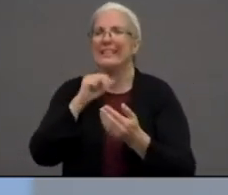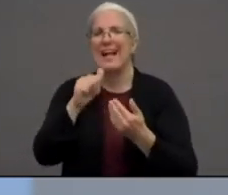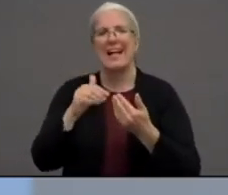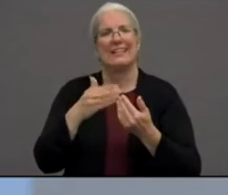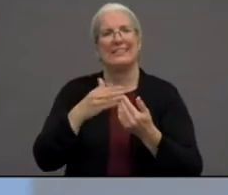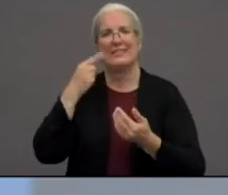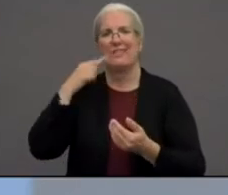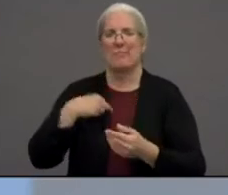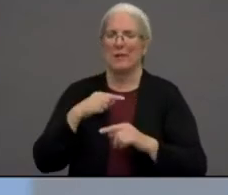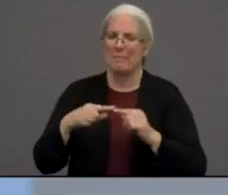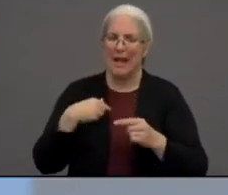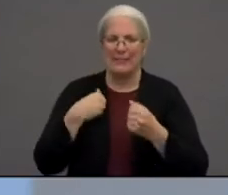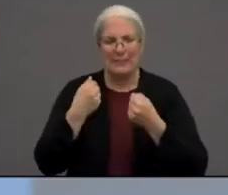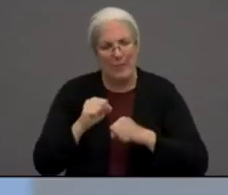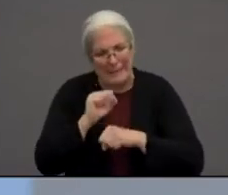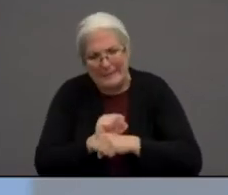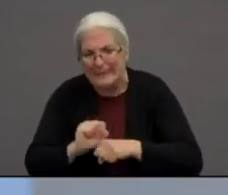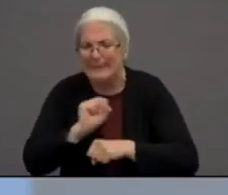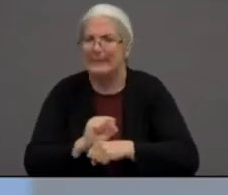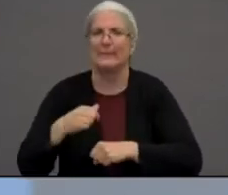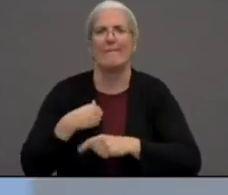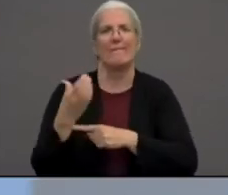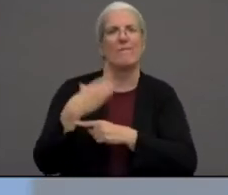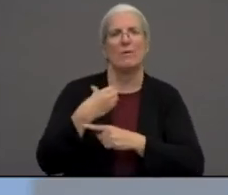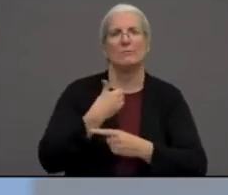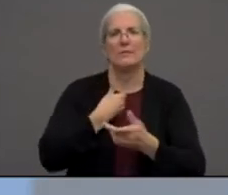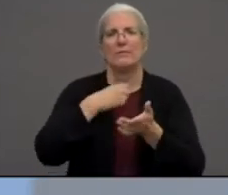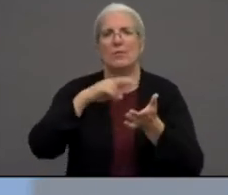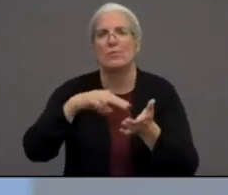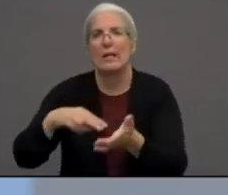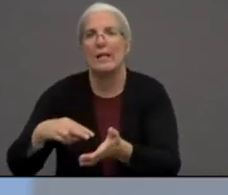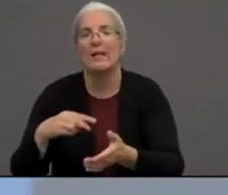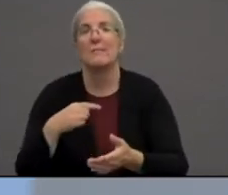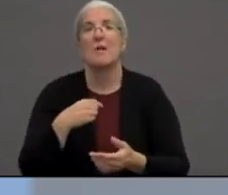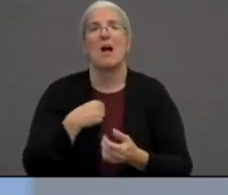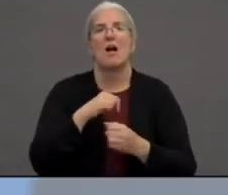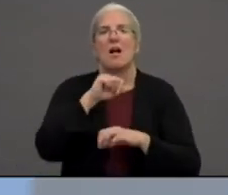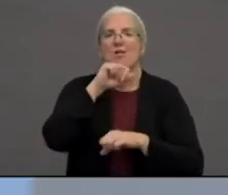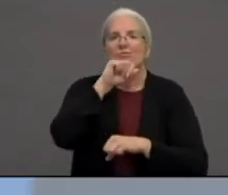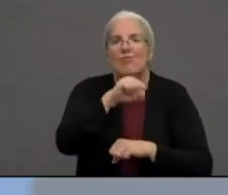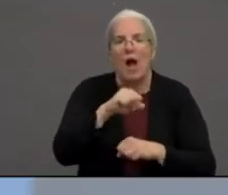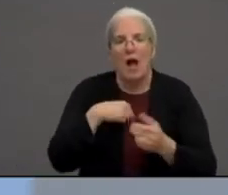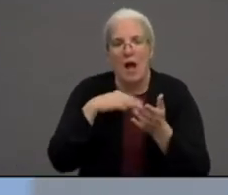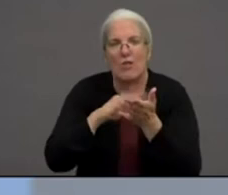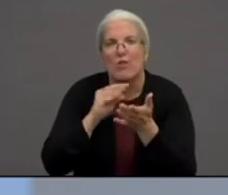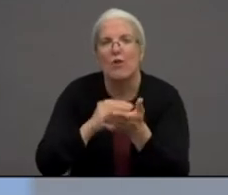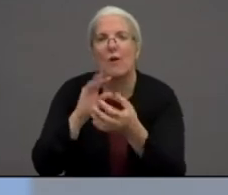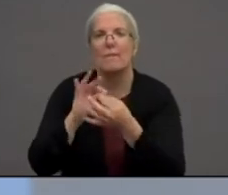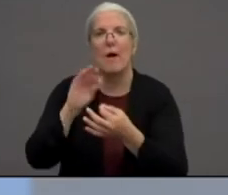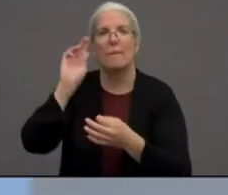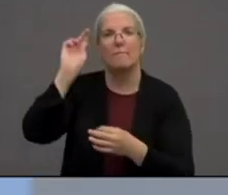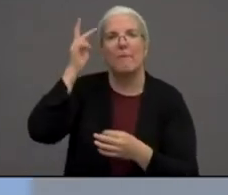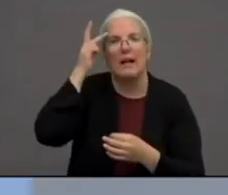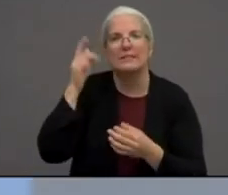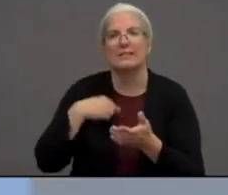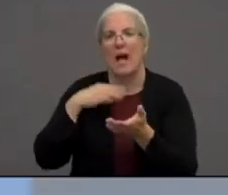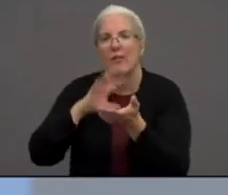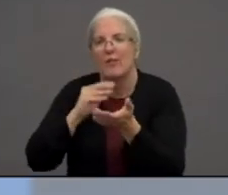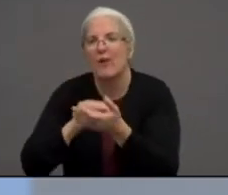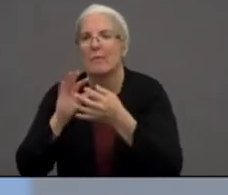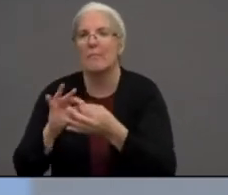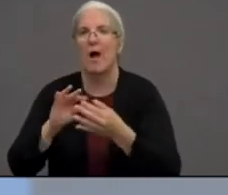my passion is politics and learning about community, but also learning about now that COVID-19 is happening.